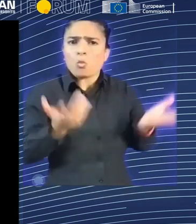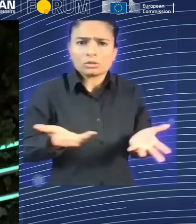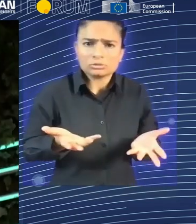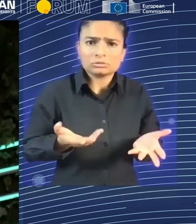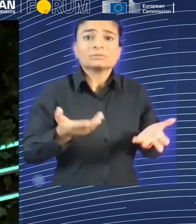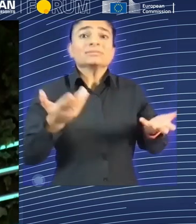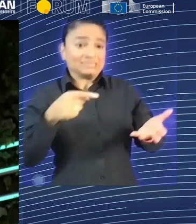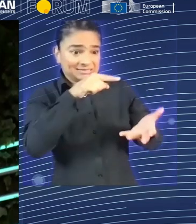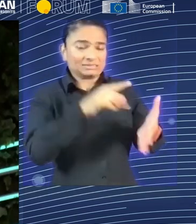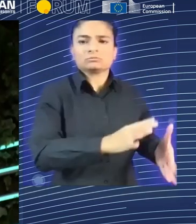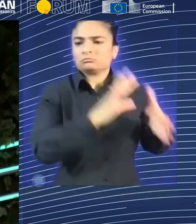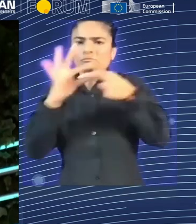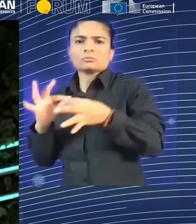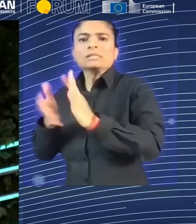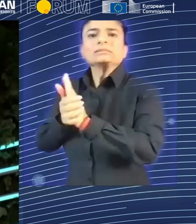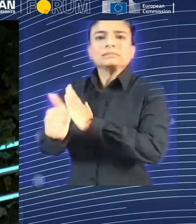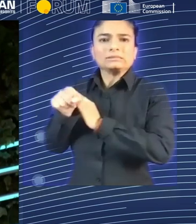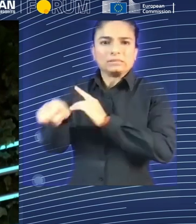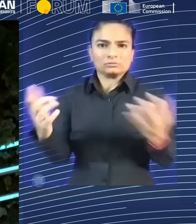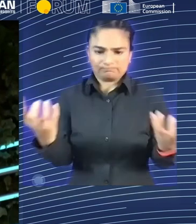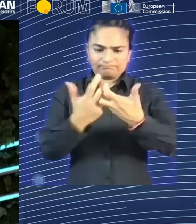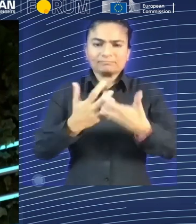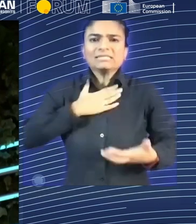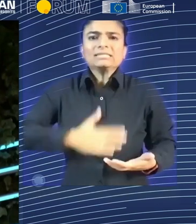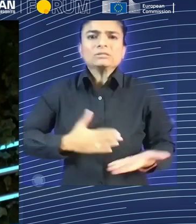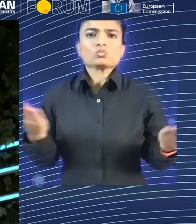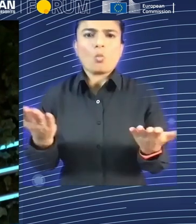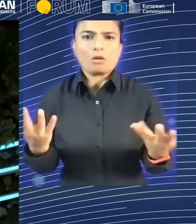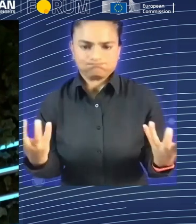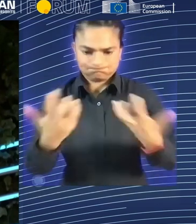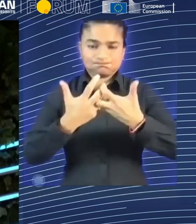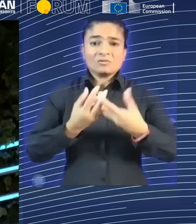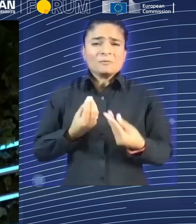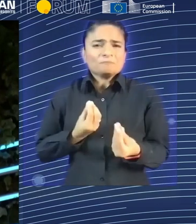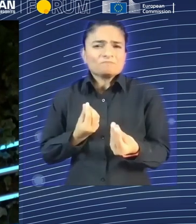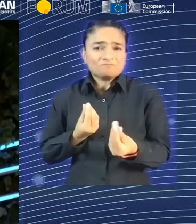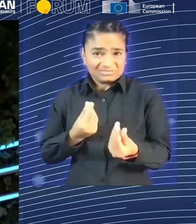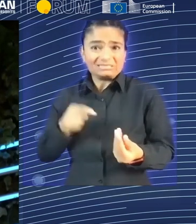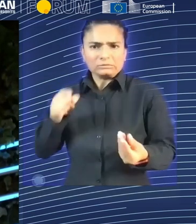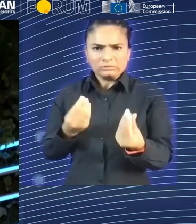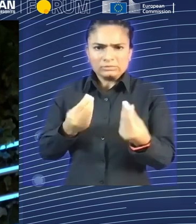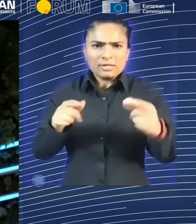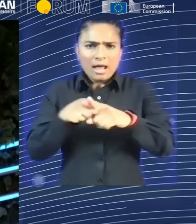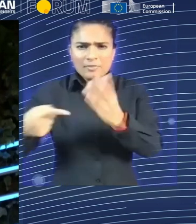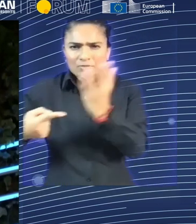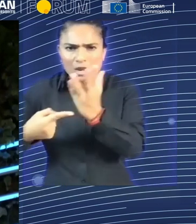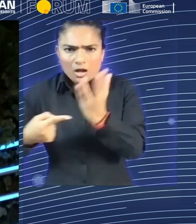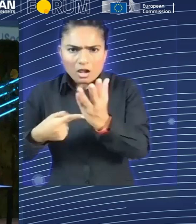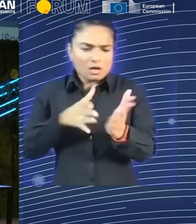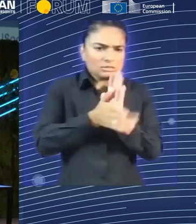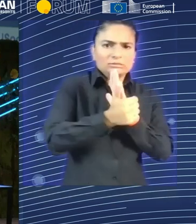But there are a number of transversal skills which we think are critical to the use of AI in the business model of many small businesses.